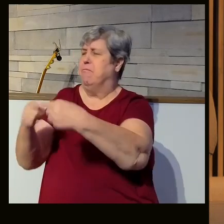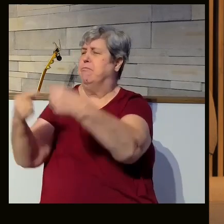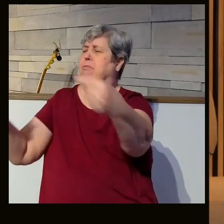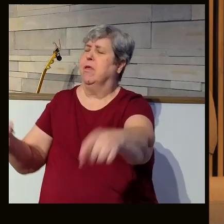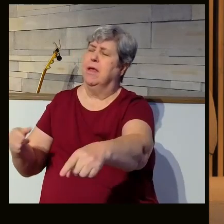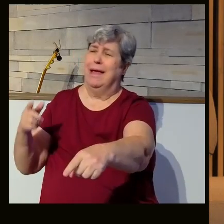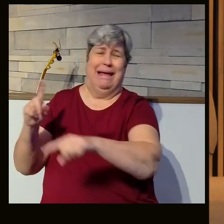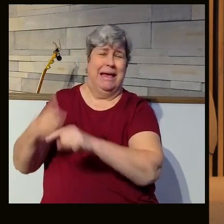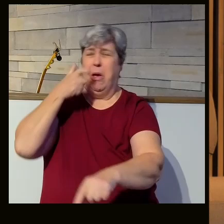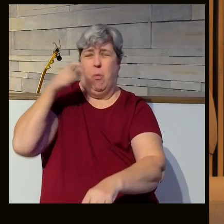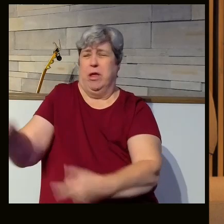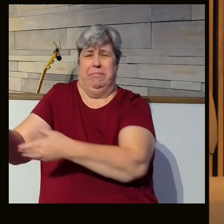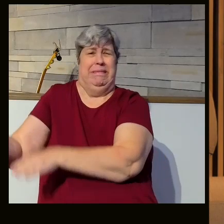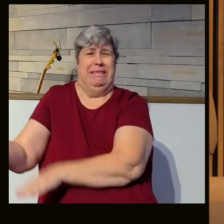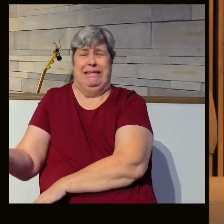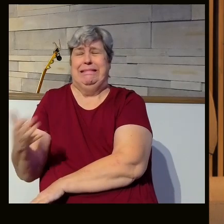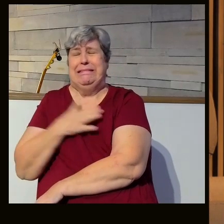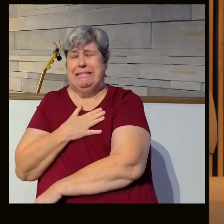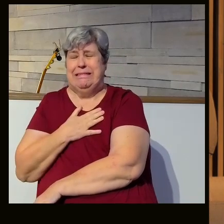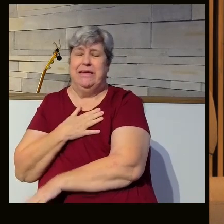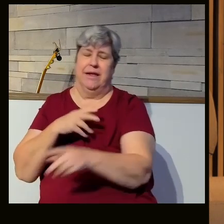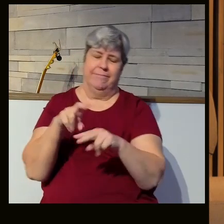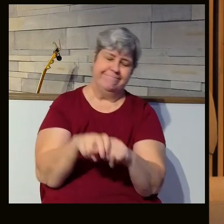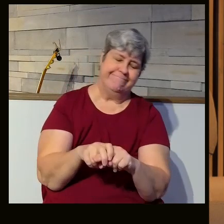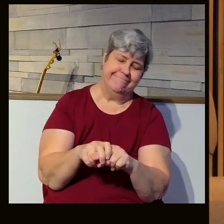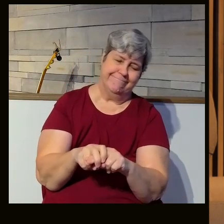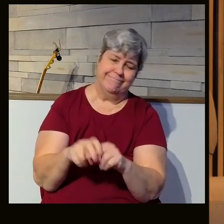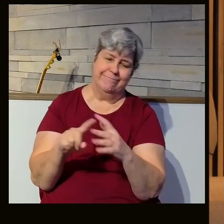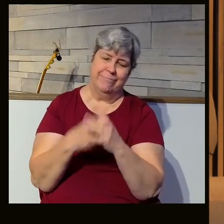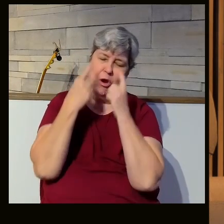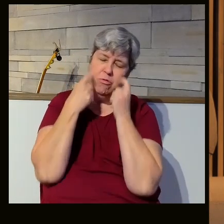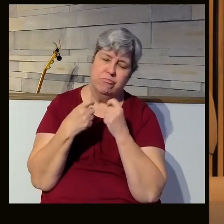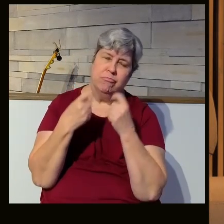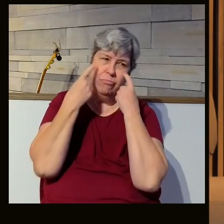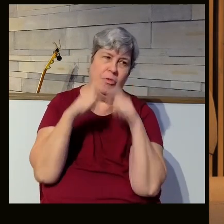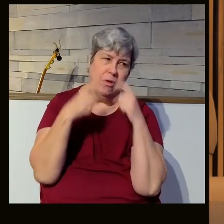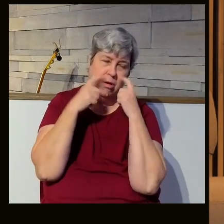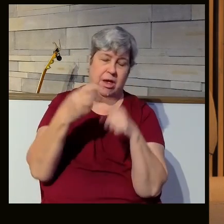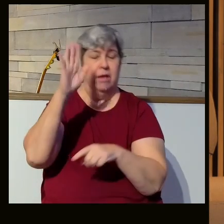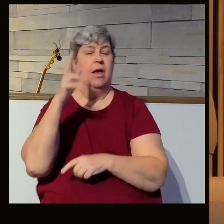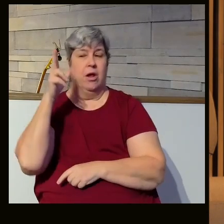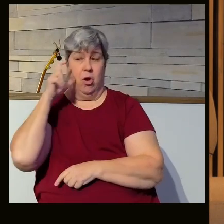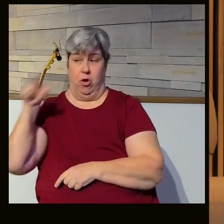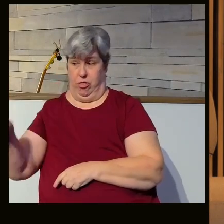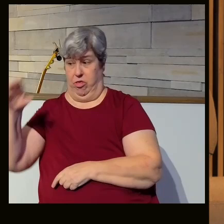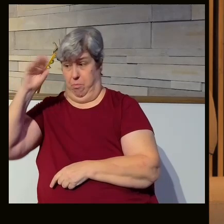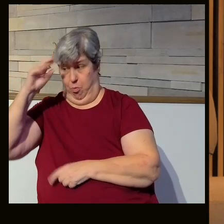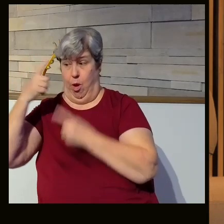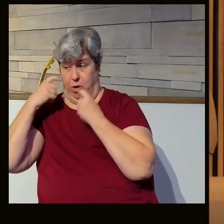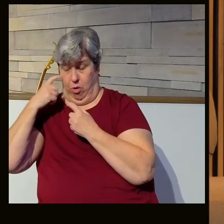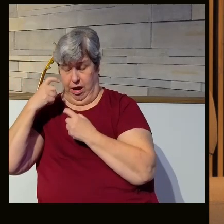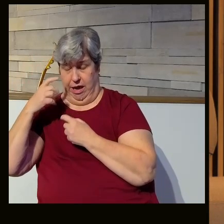thought, I cannot watch the boy die. And she sat there. She began to sob. God heard the boy crying, and the